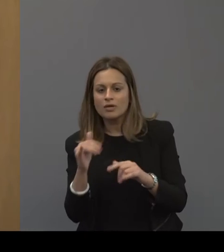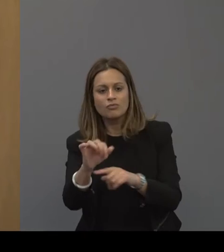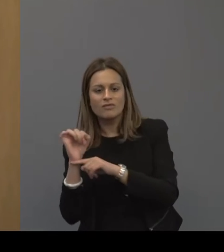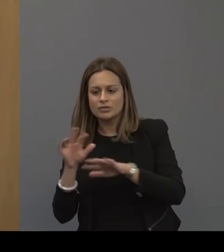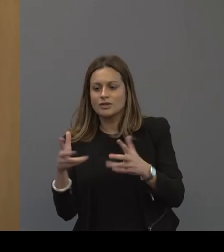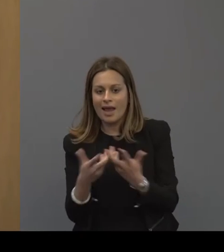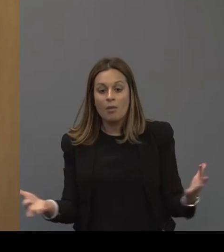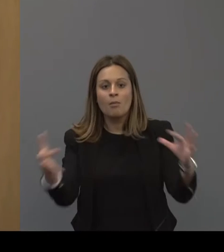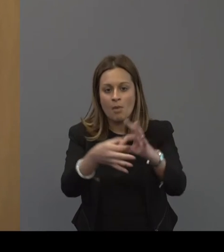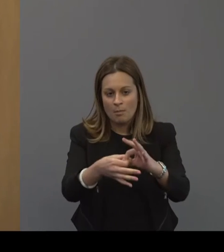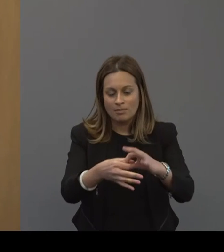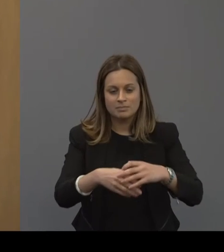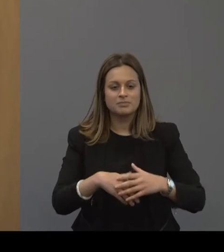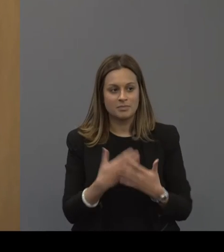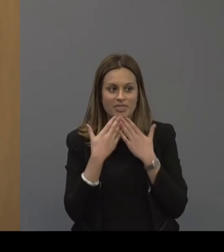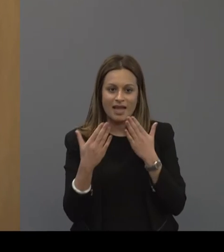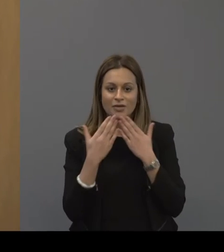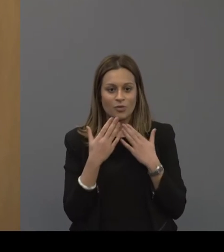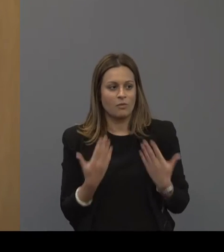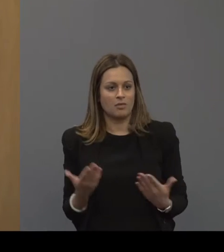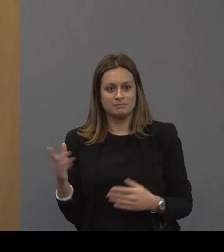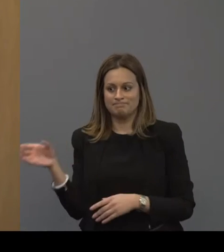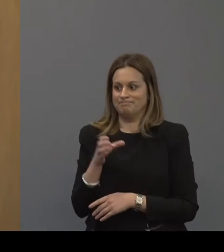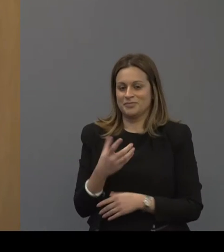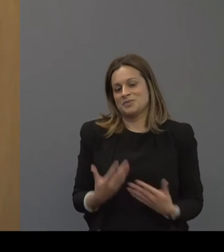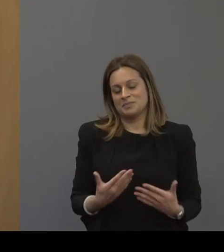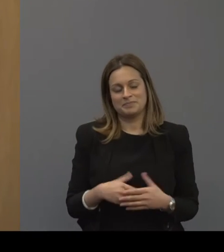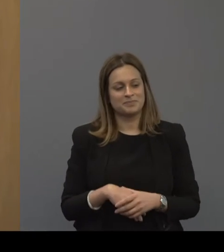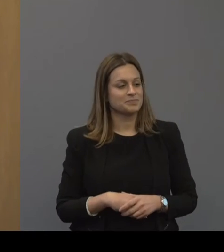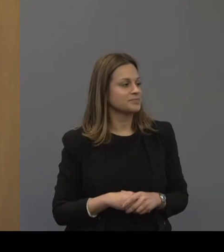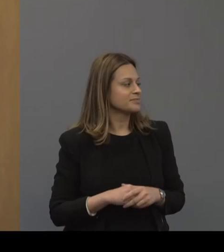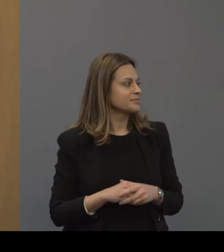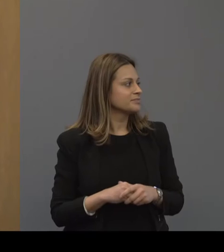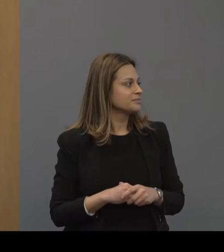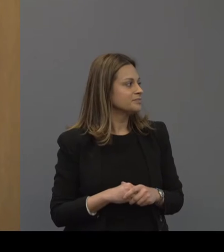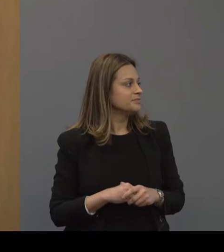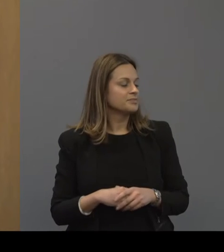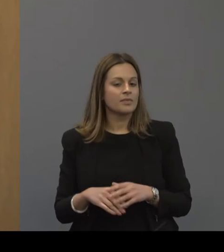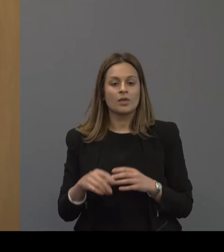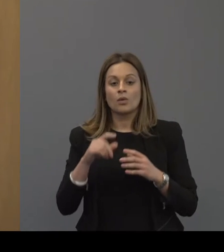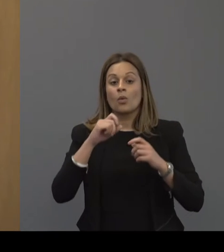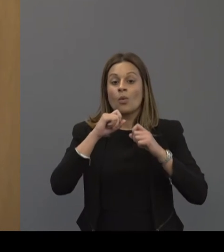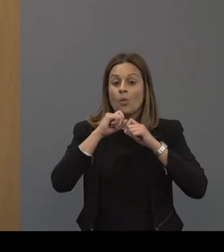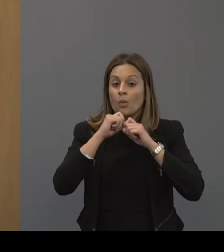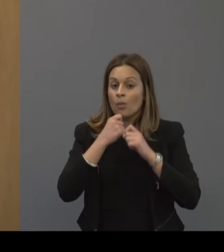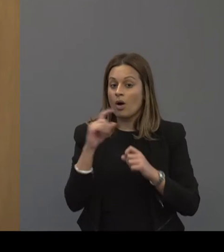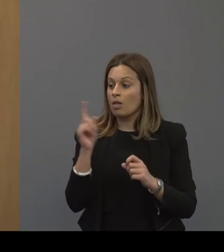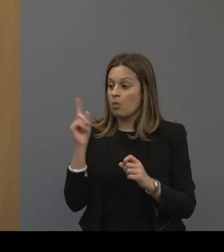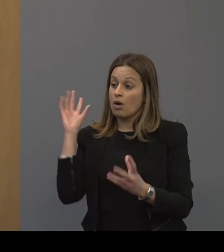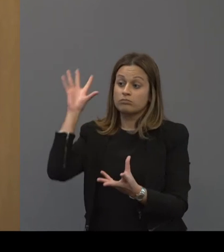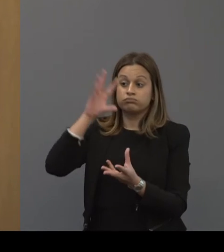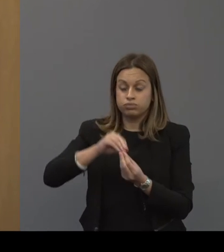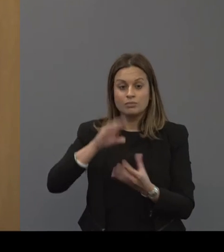and see how those can come together. So thank you very much for the invitation. I'm going to give you a flyover about dangerous